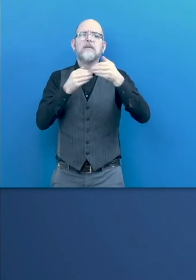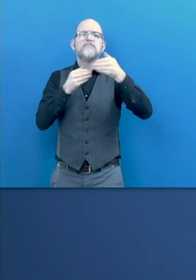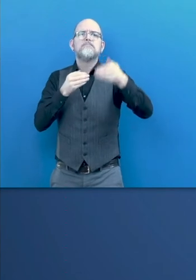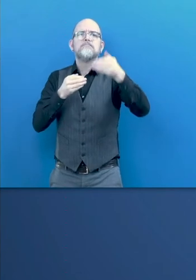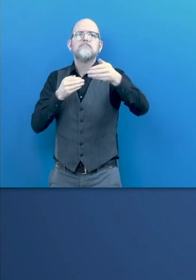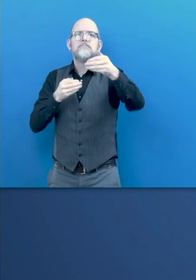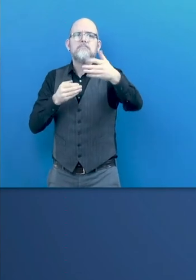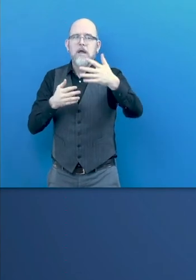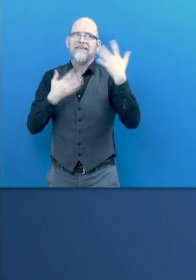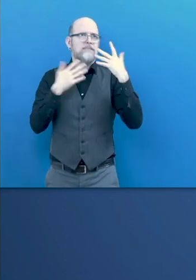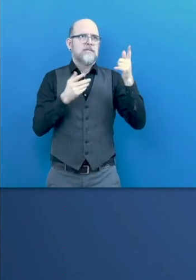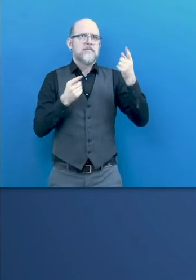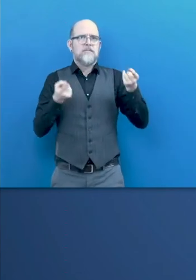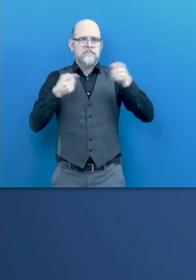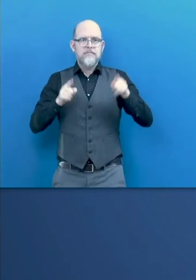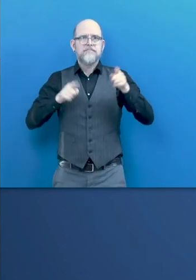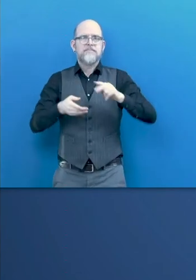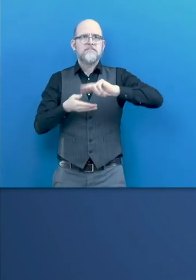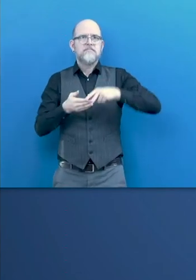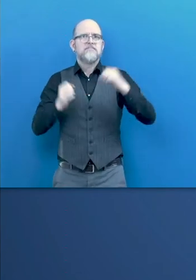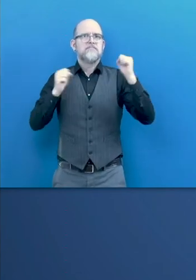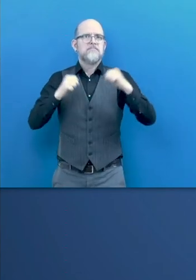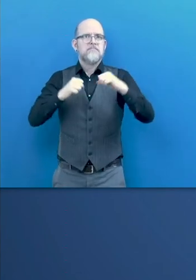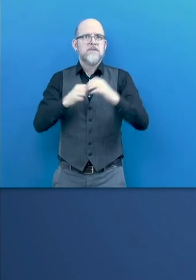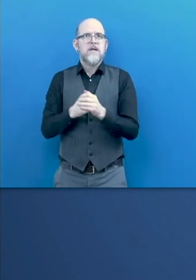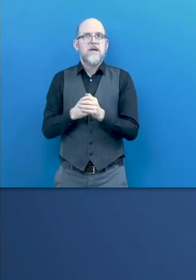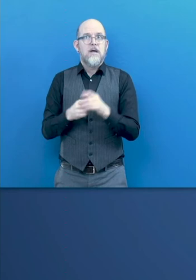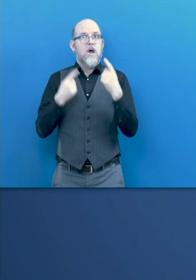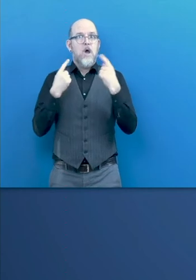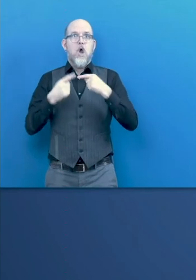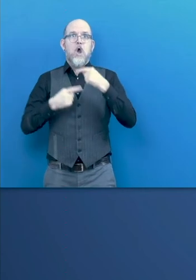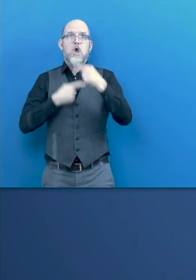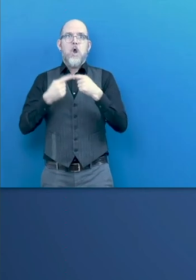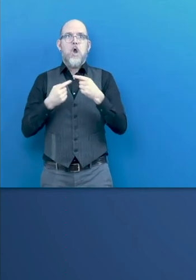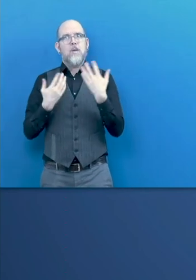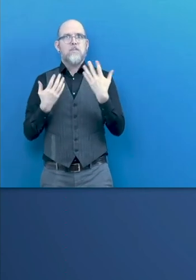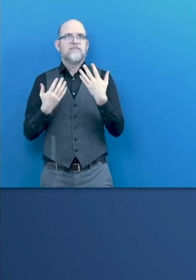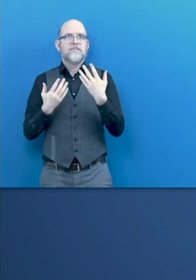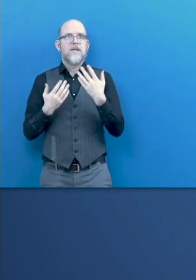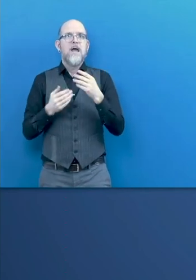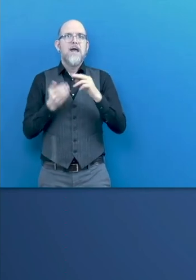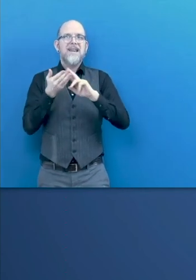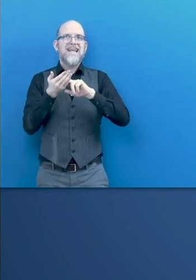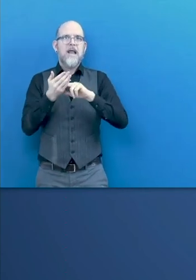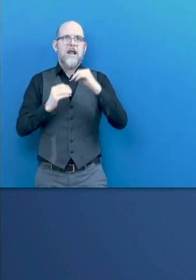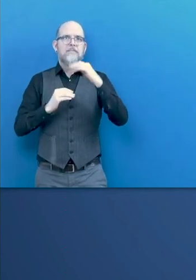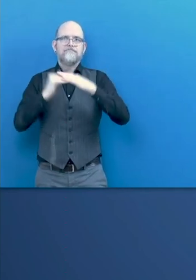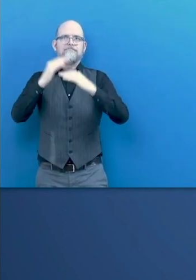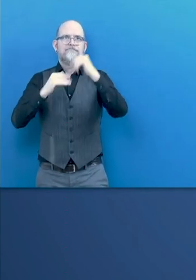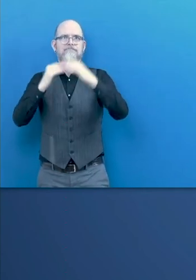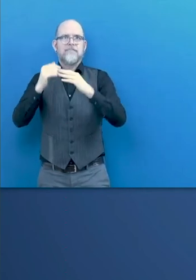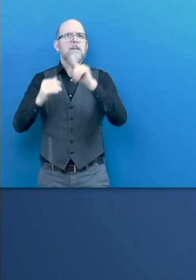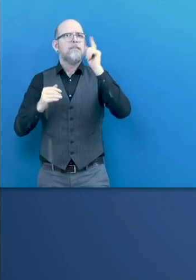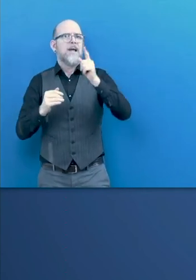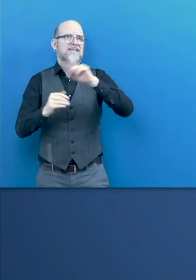constituents will have a very important role to play in building a digital world of work that is responsive to and inclusive